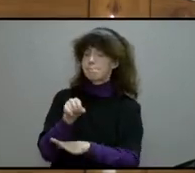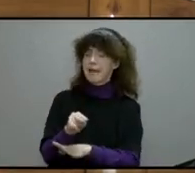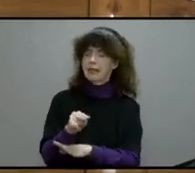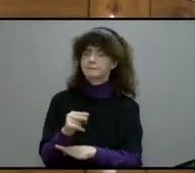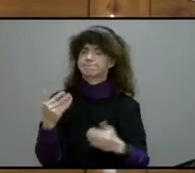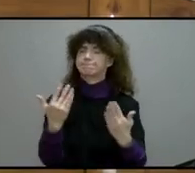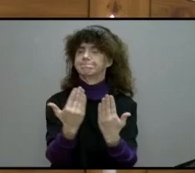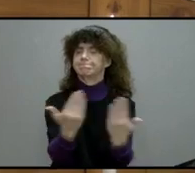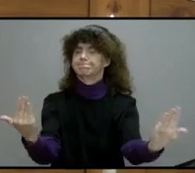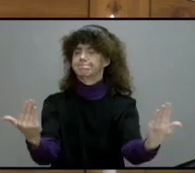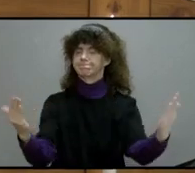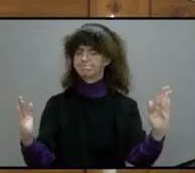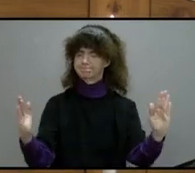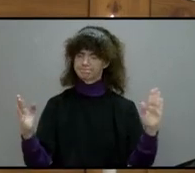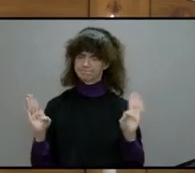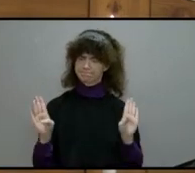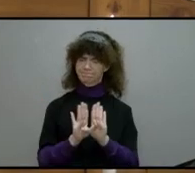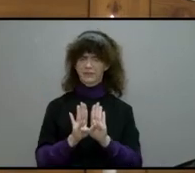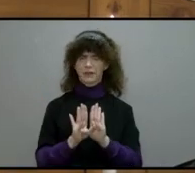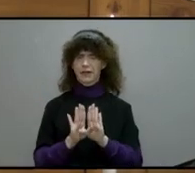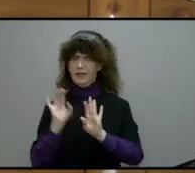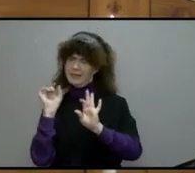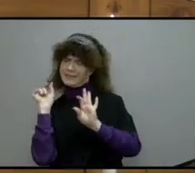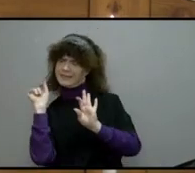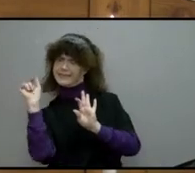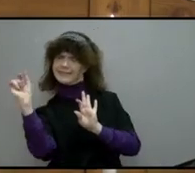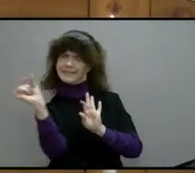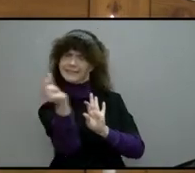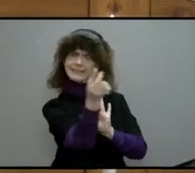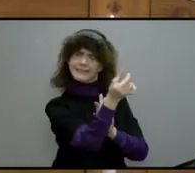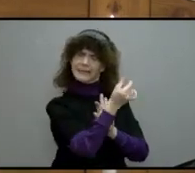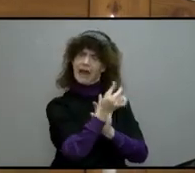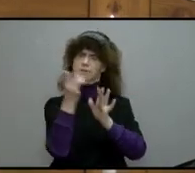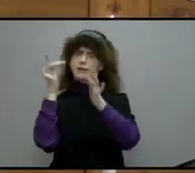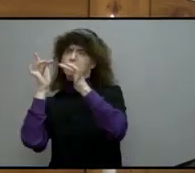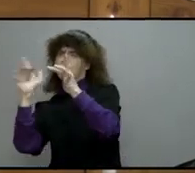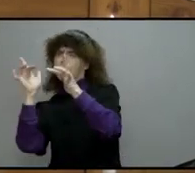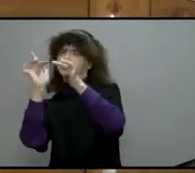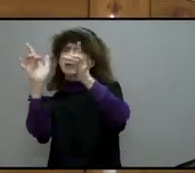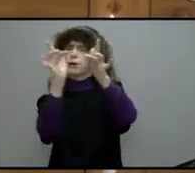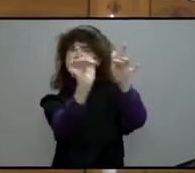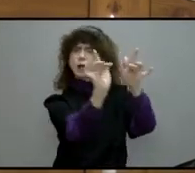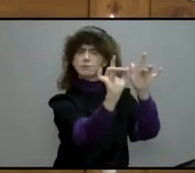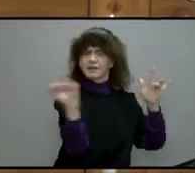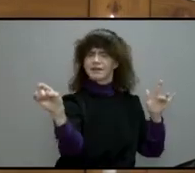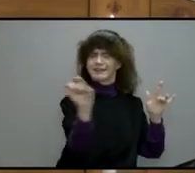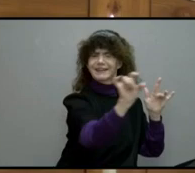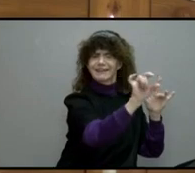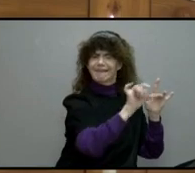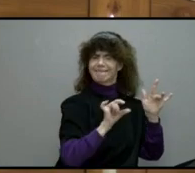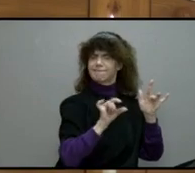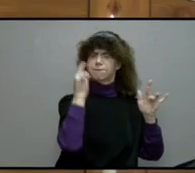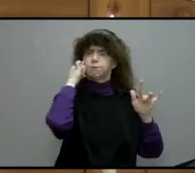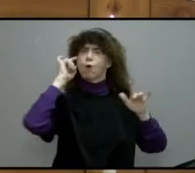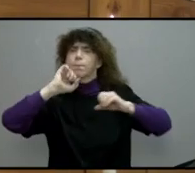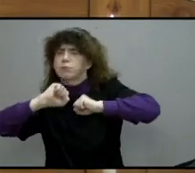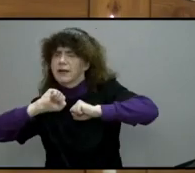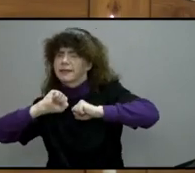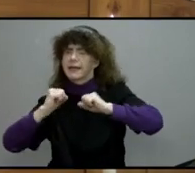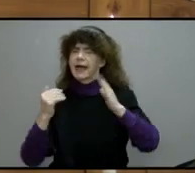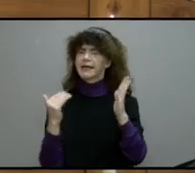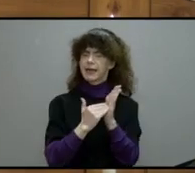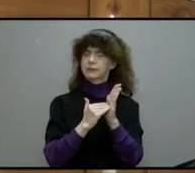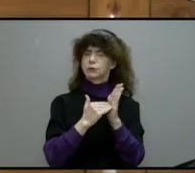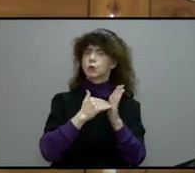by sharp objects along the top so as to keep out the thief and the robber who might climb up some other